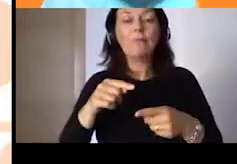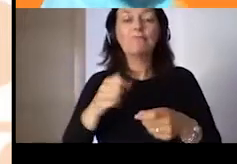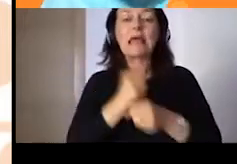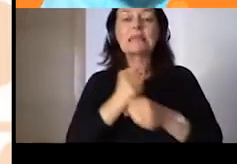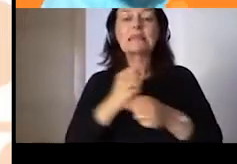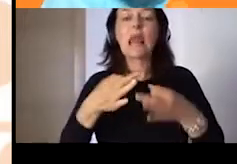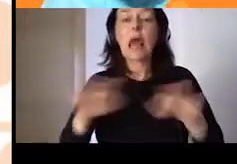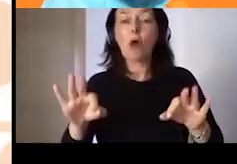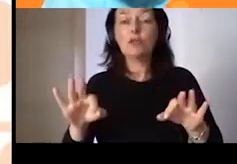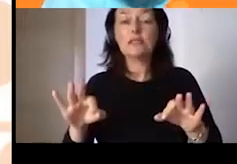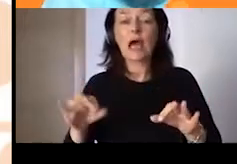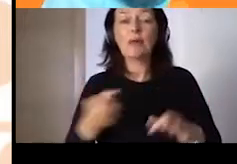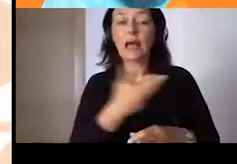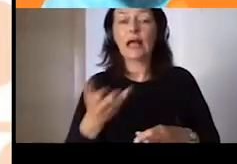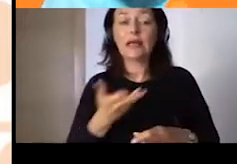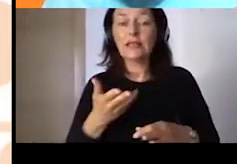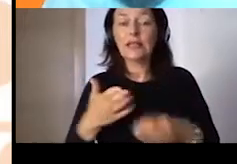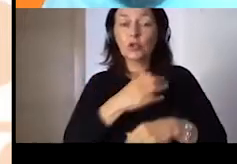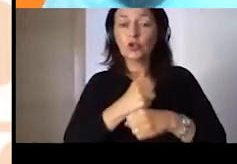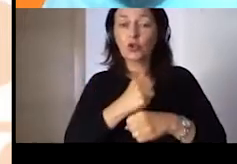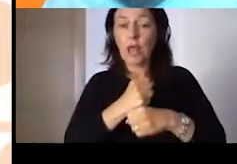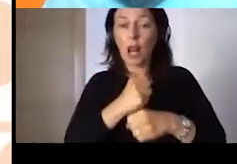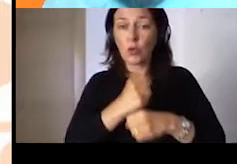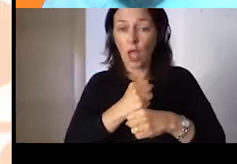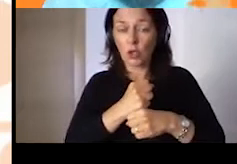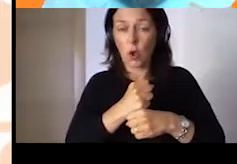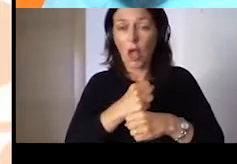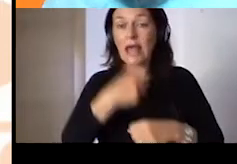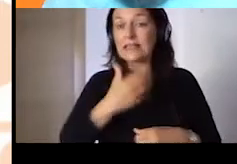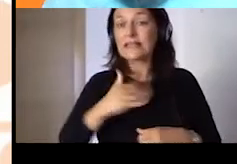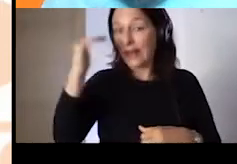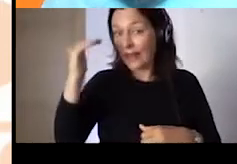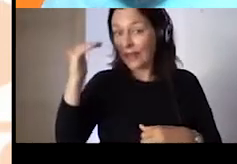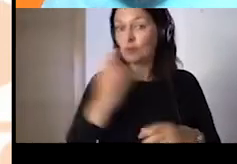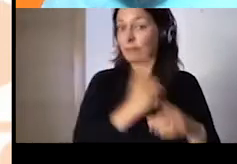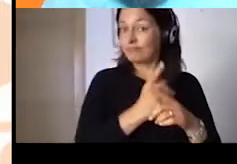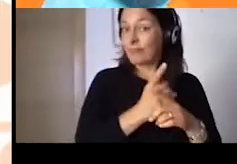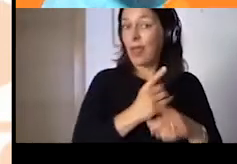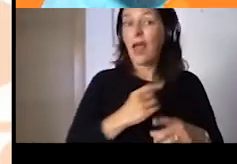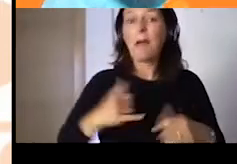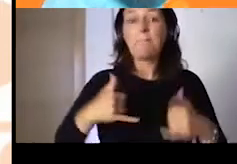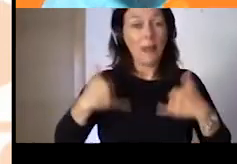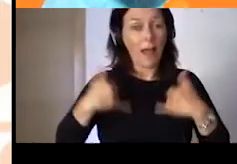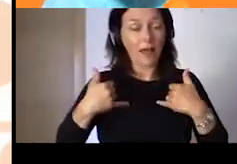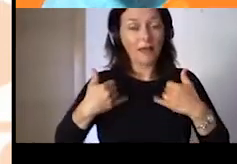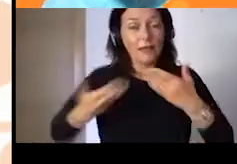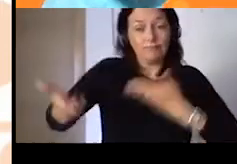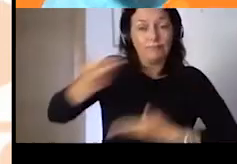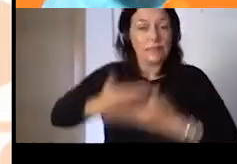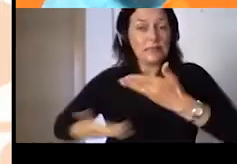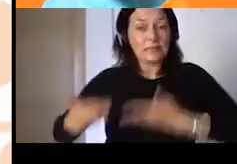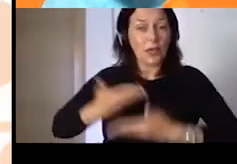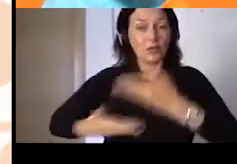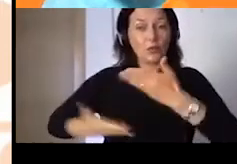exchanging competencies from one side, the elderly are bringing